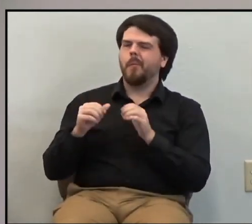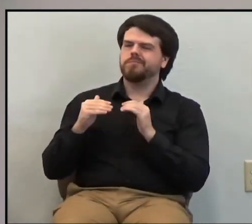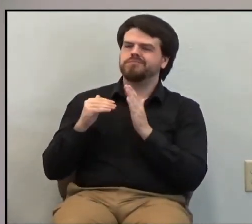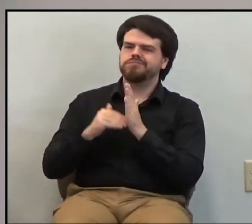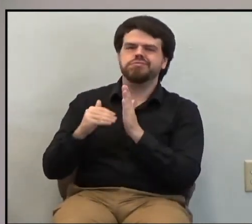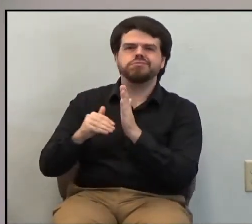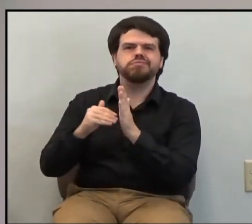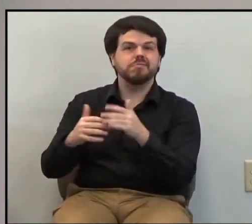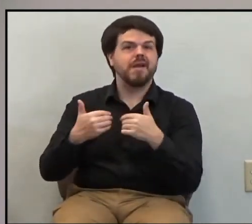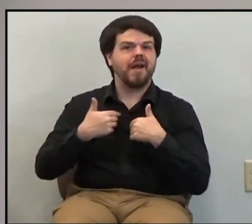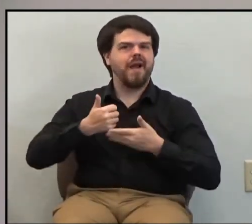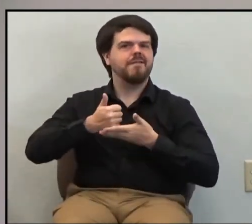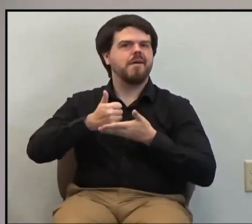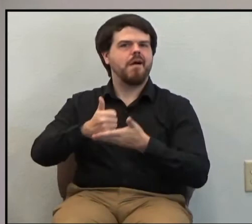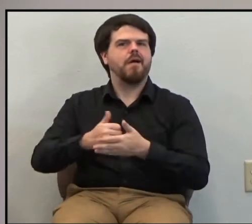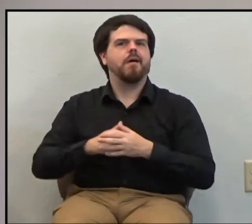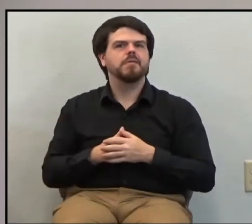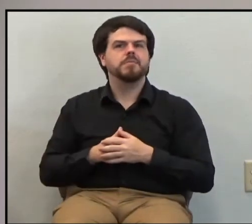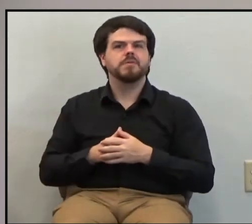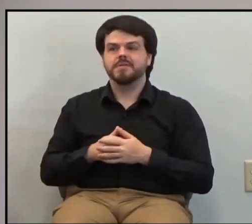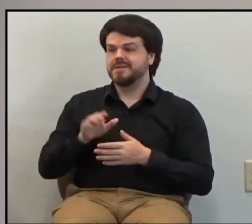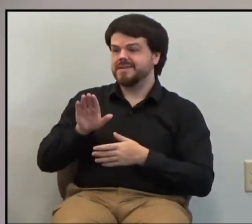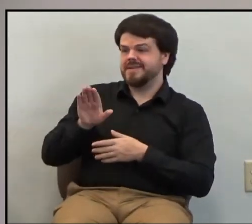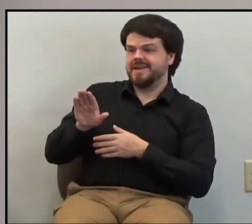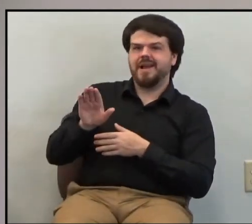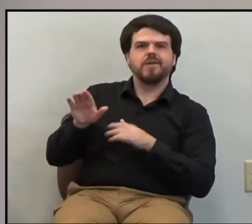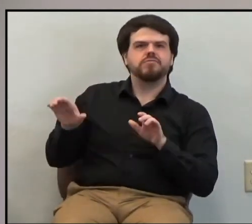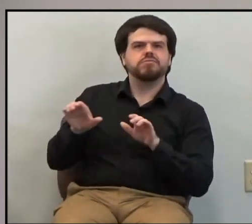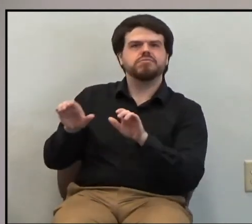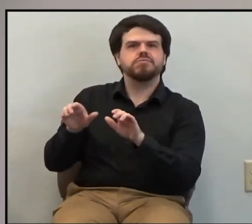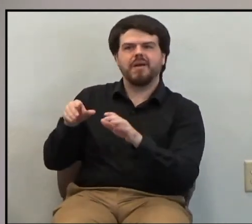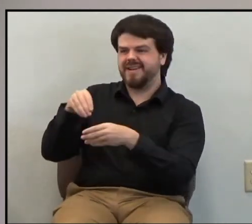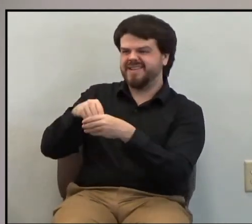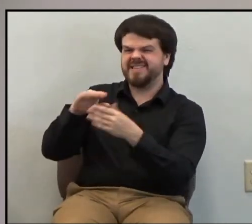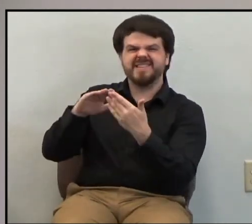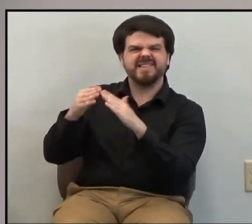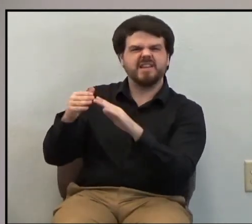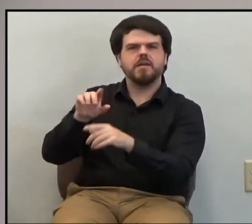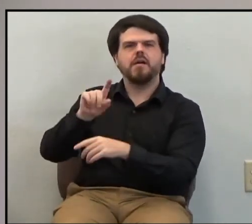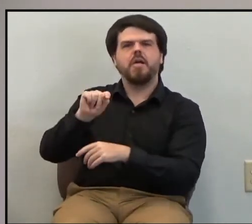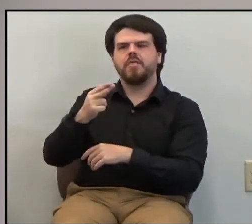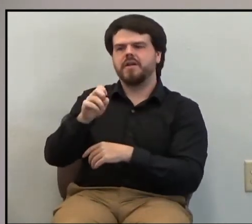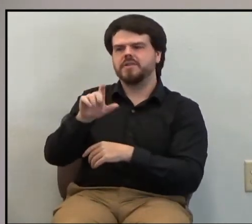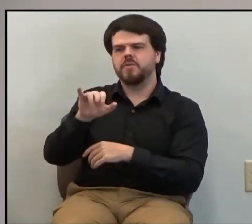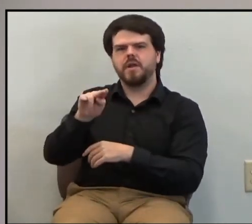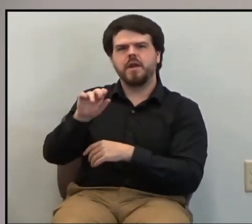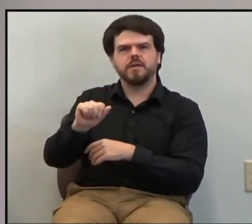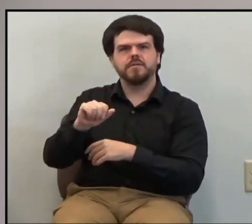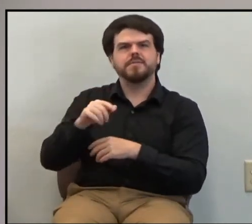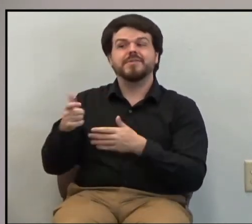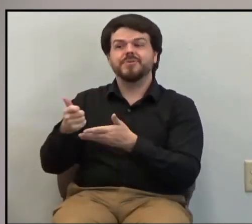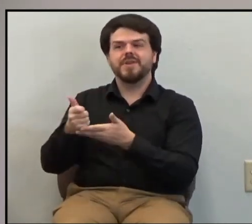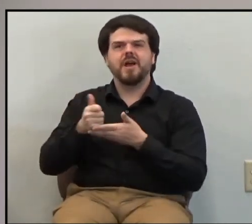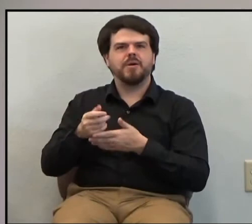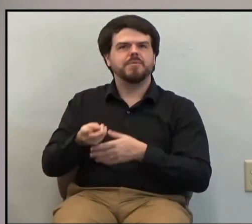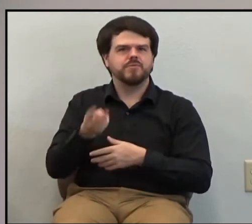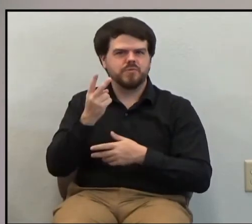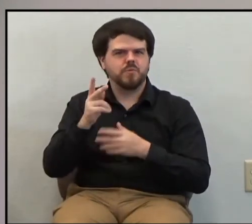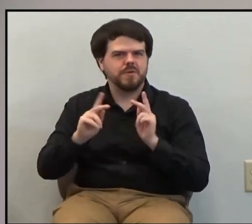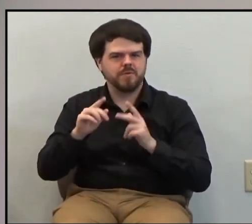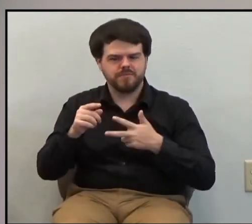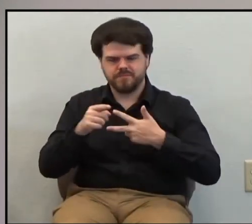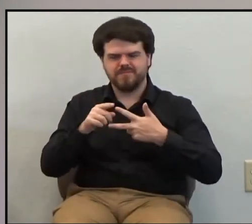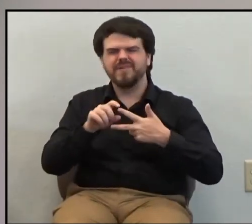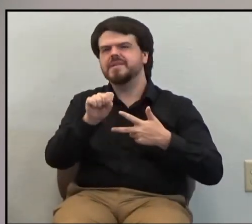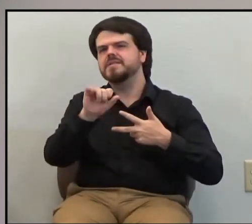in his efforts to bring the gospel to Thessalonica he was helped in his efforts by two men, Silas or Silvanus,